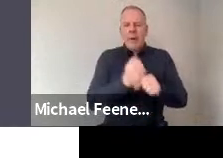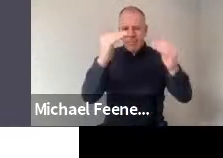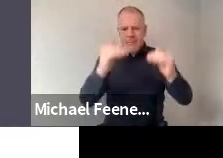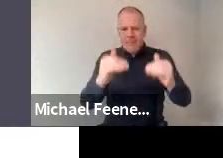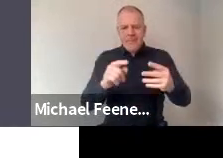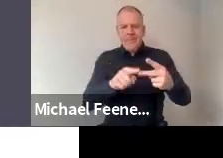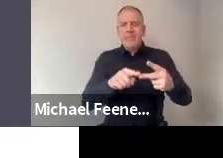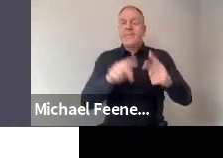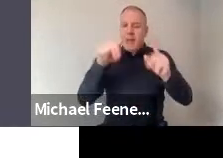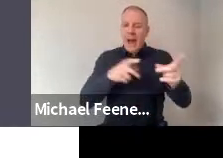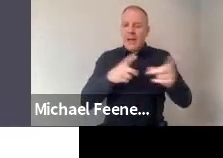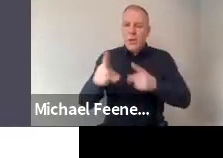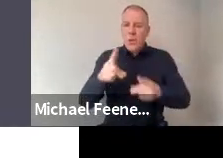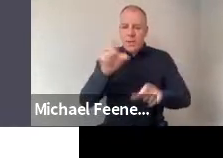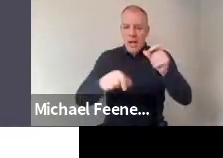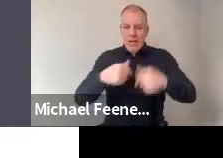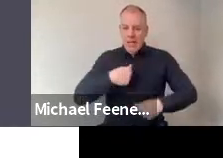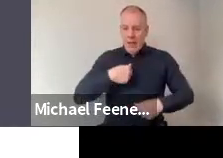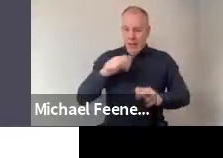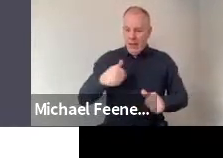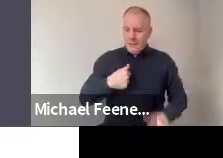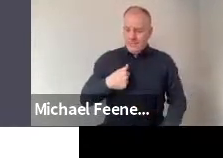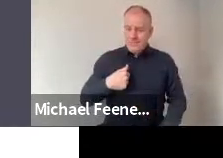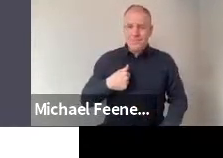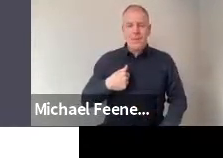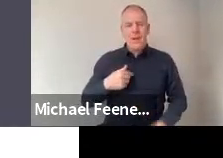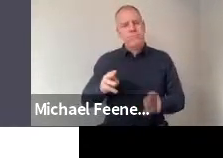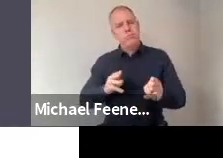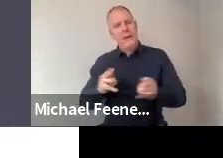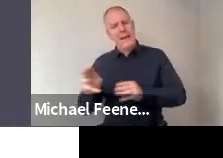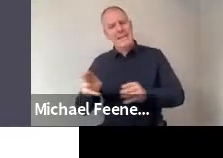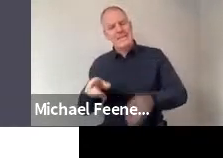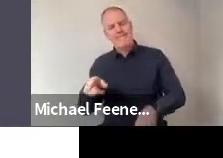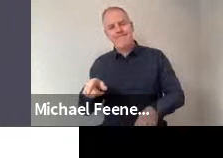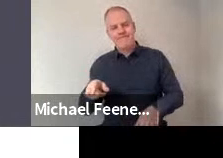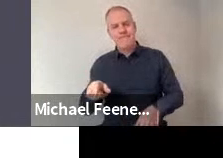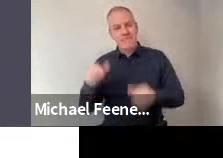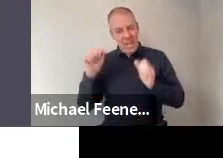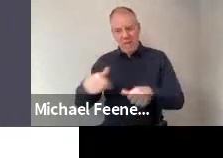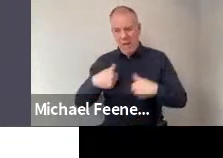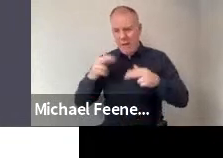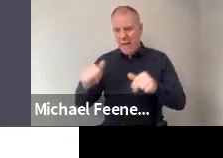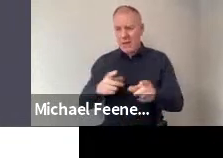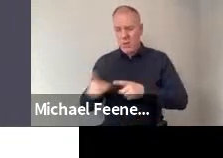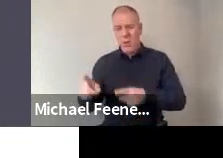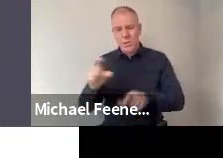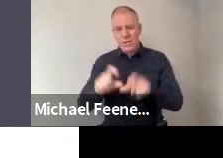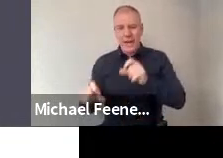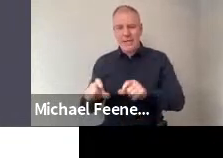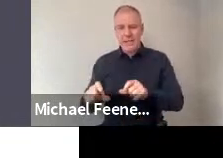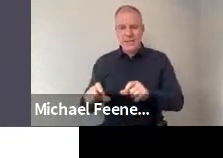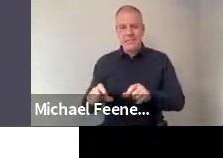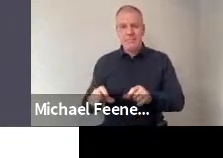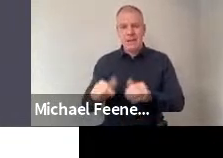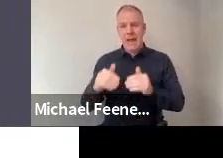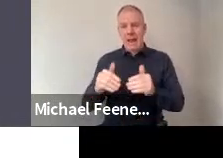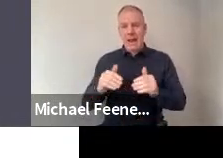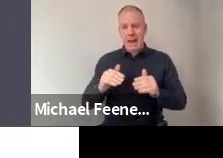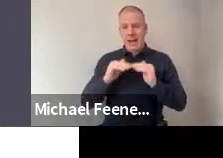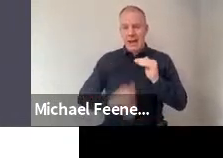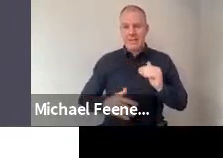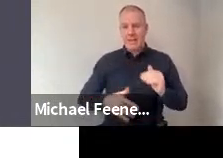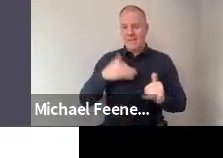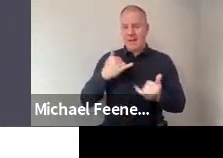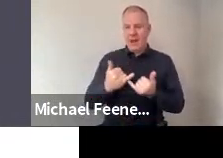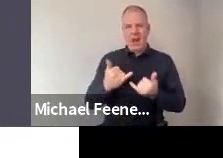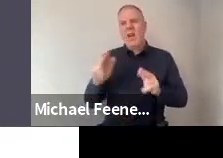can do science. And again, on the actual practice side, much more agreement, much less hesitance for people to say they're the type of